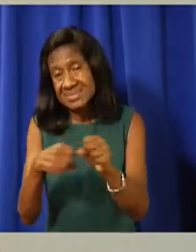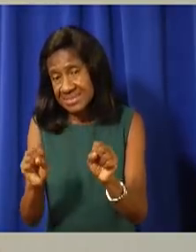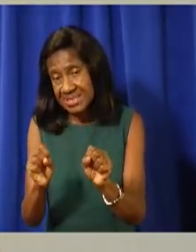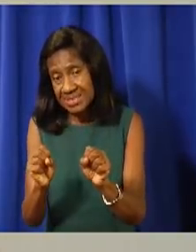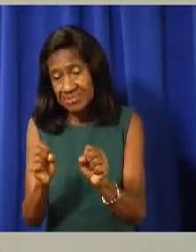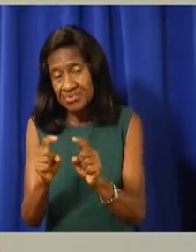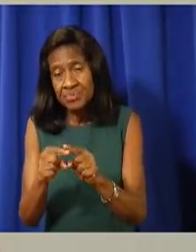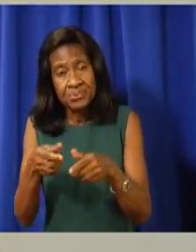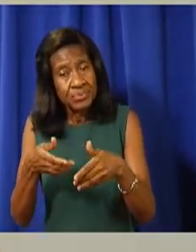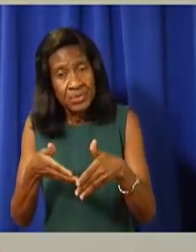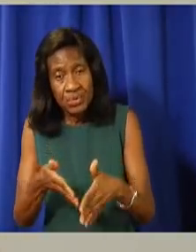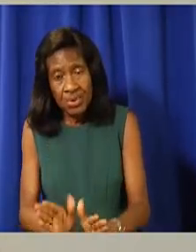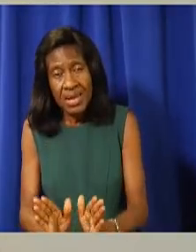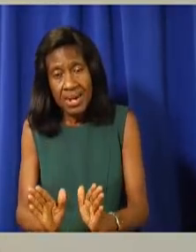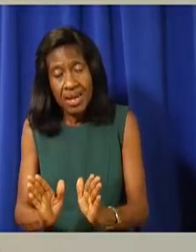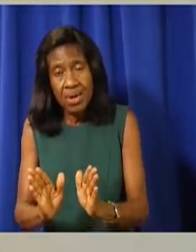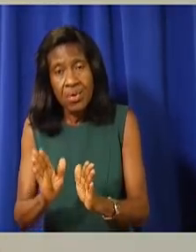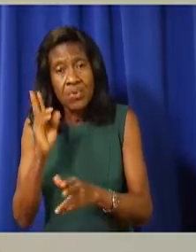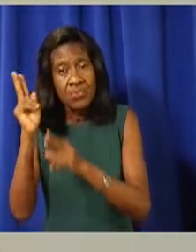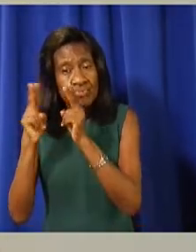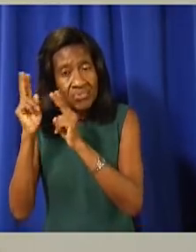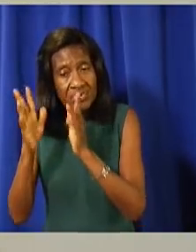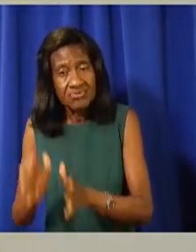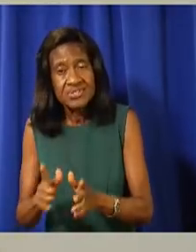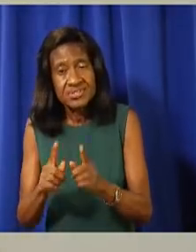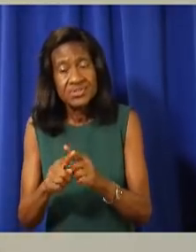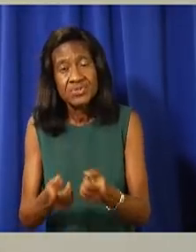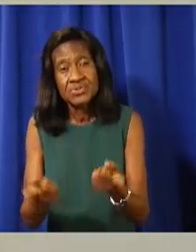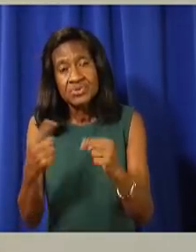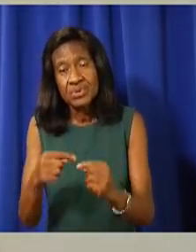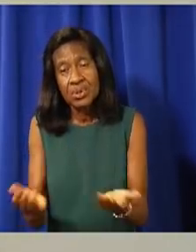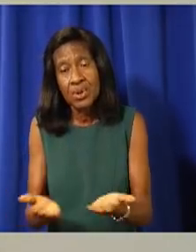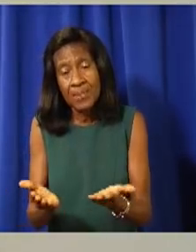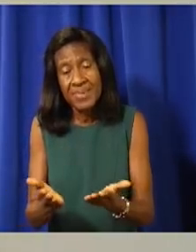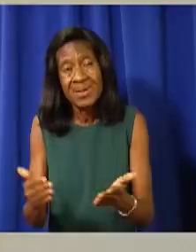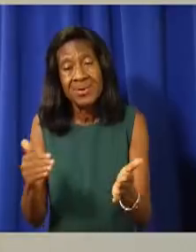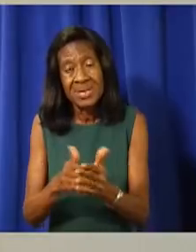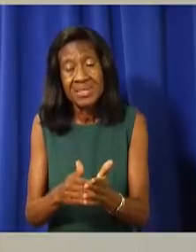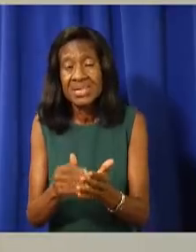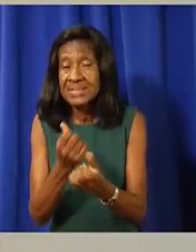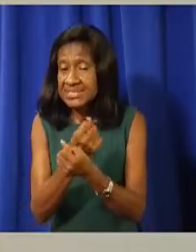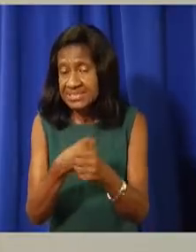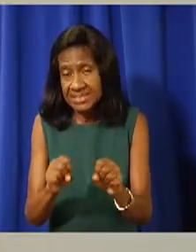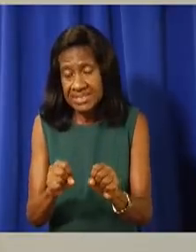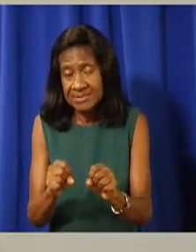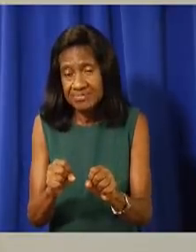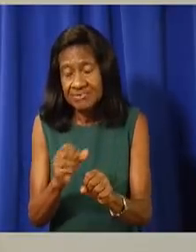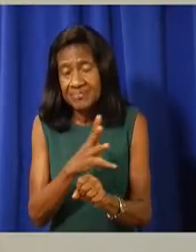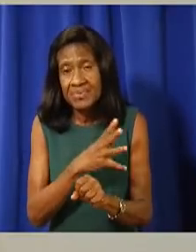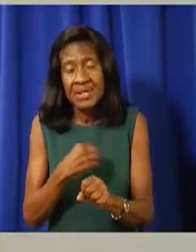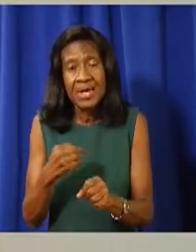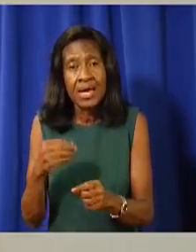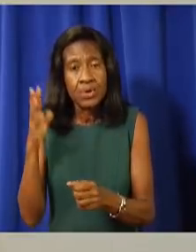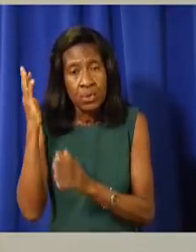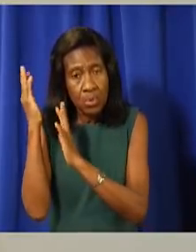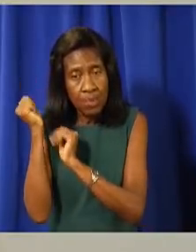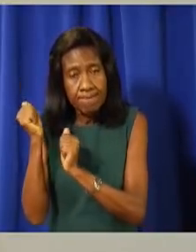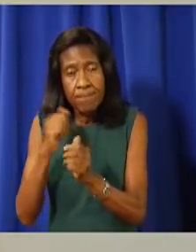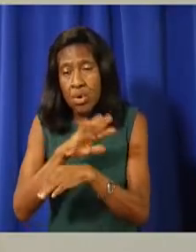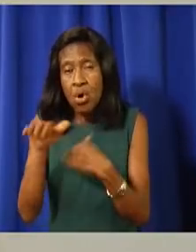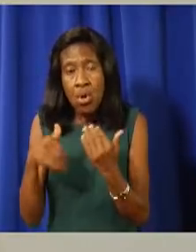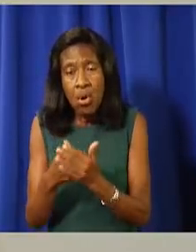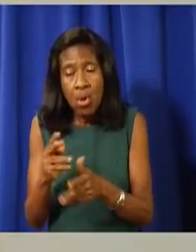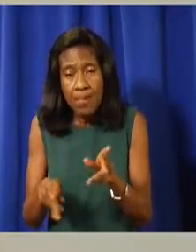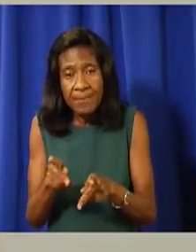significantly on each and every one of us cooperating and complying with the public health